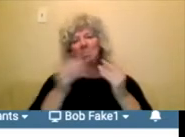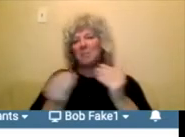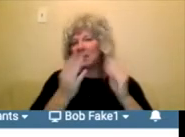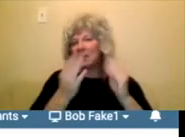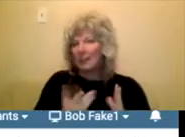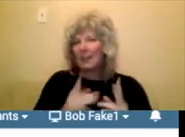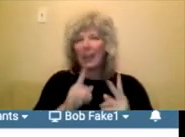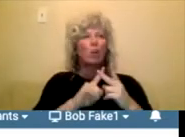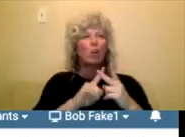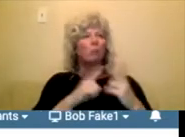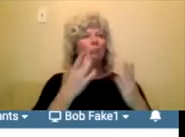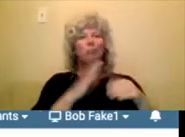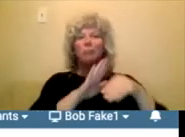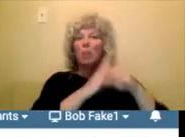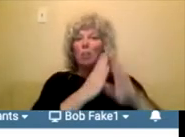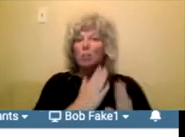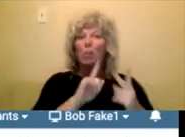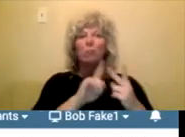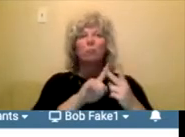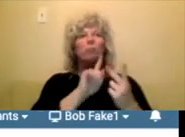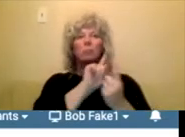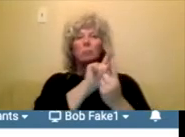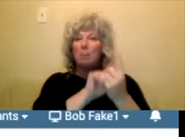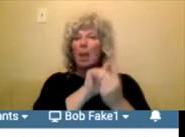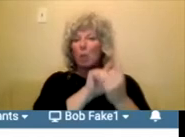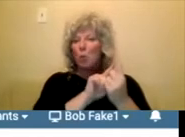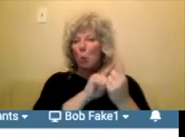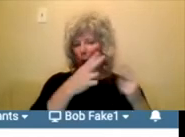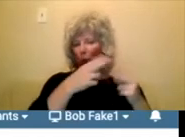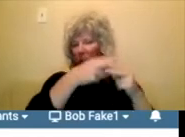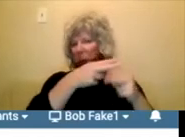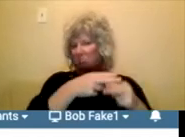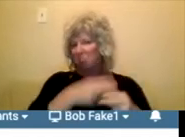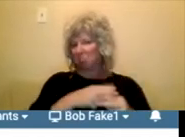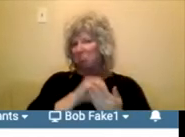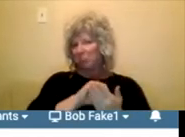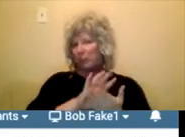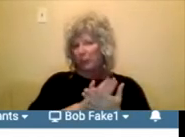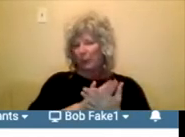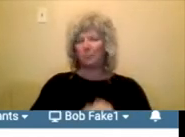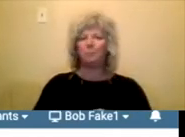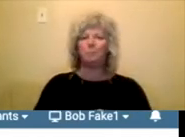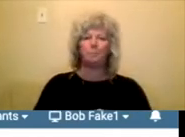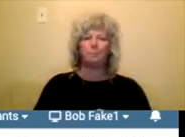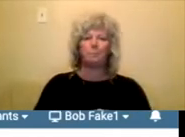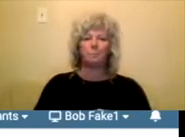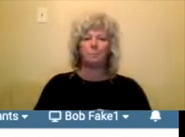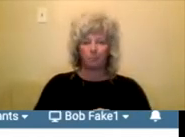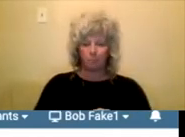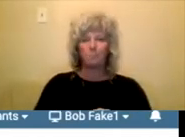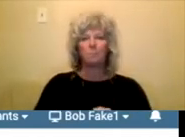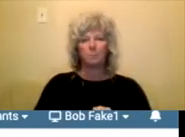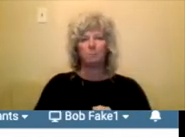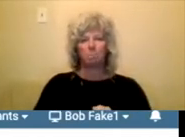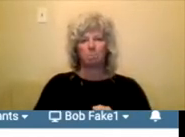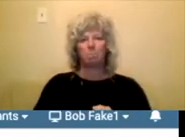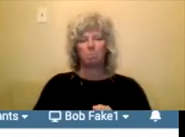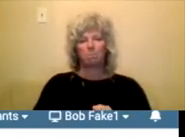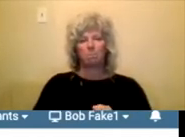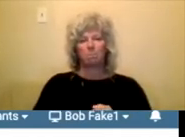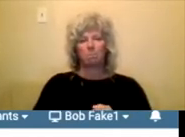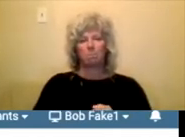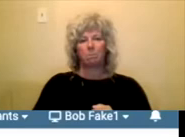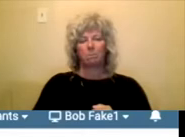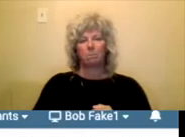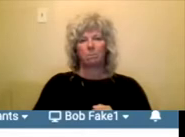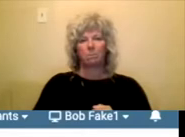consultants or mentors or anything like that, that are, are contributing to the project, then please include them there. Uh,